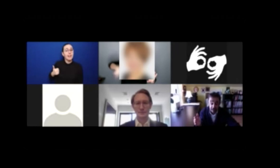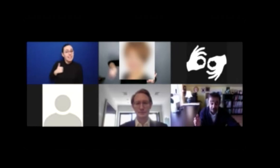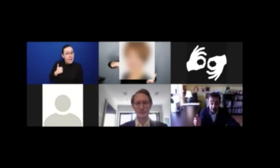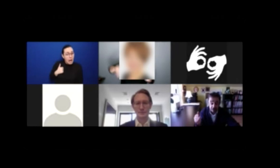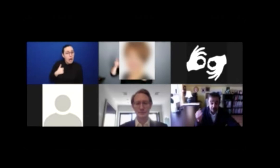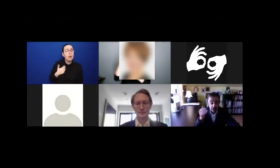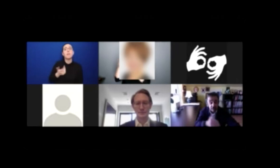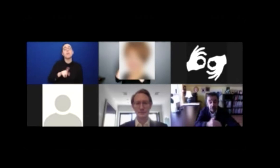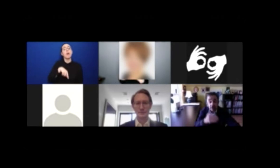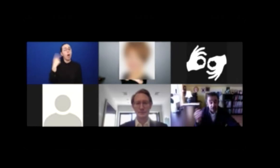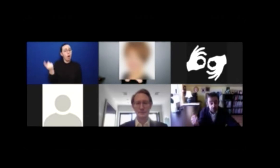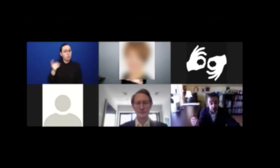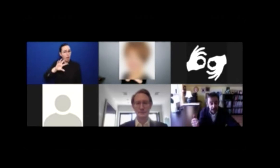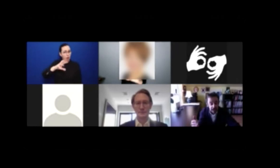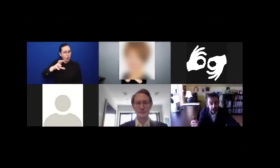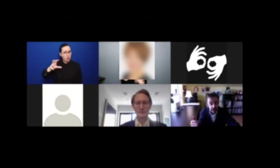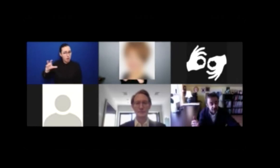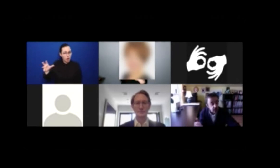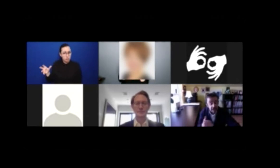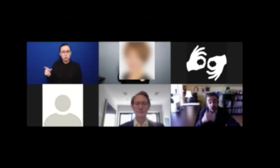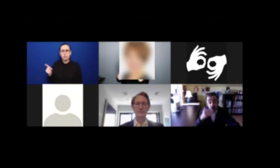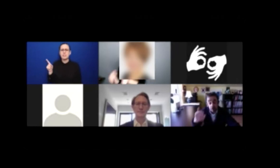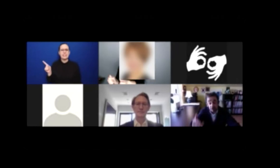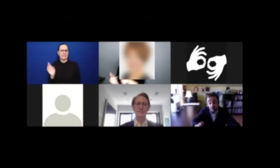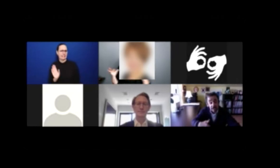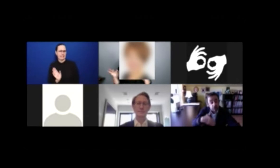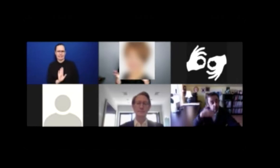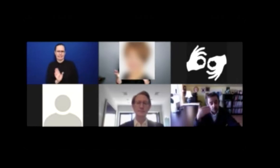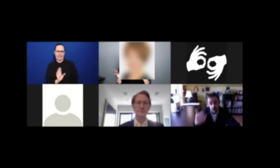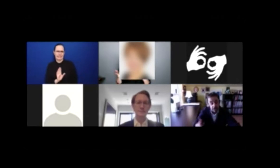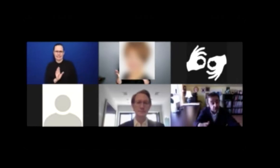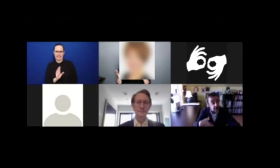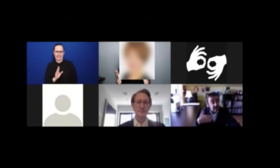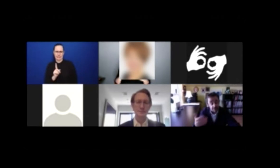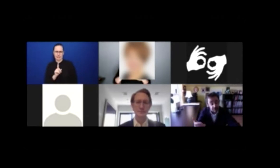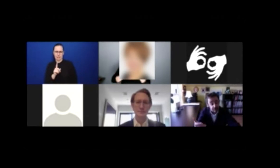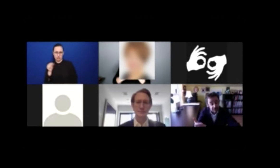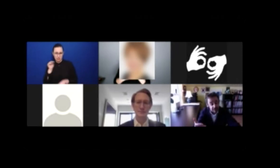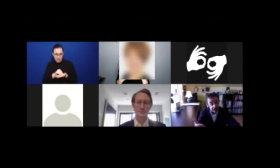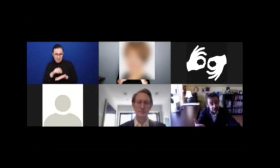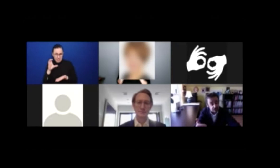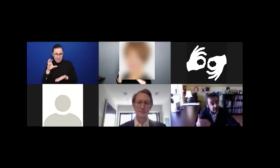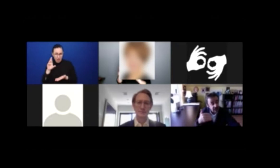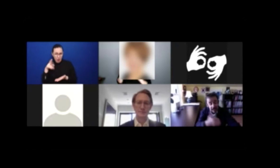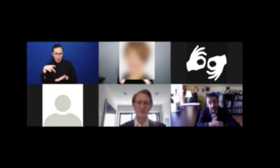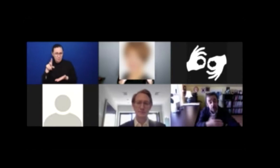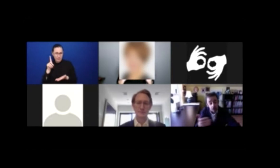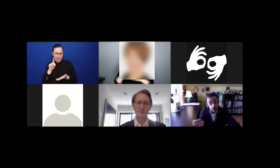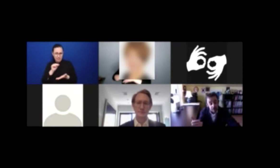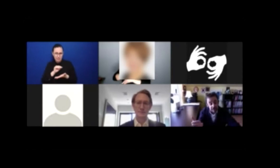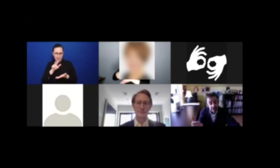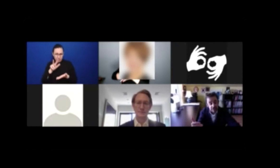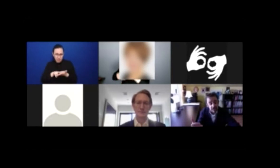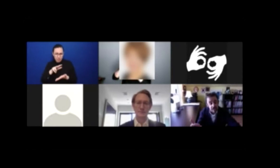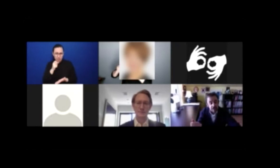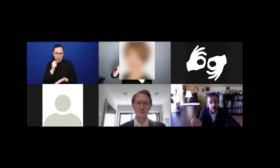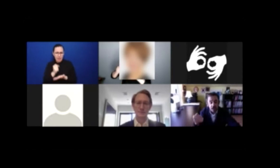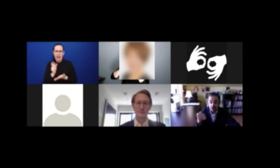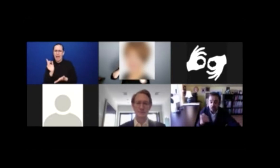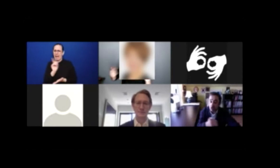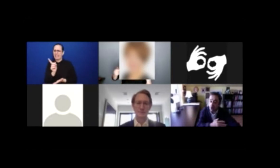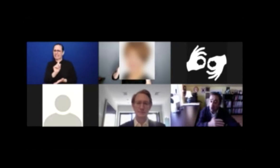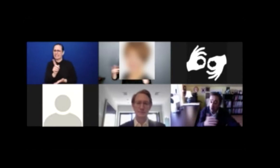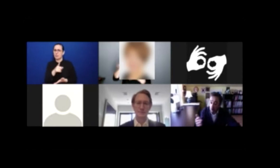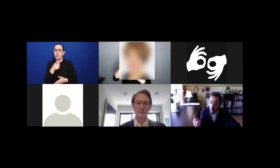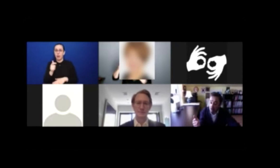implications that this would have in terms of actual monitoring and implementation and all of these things.